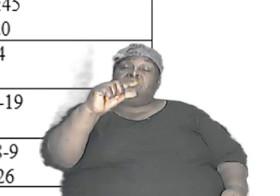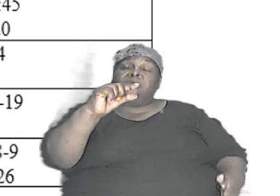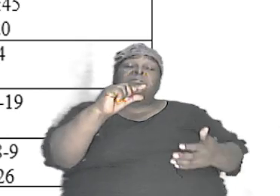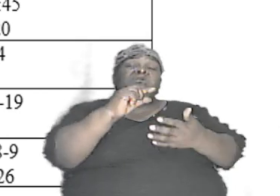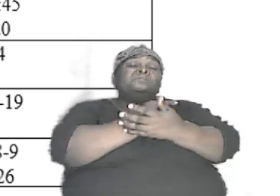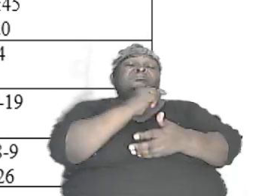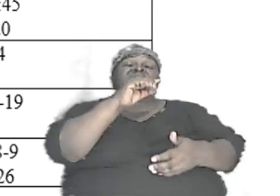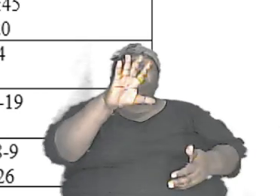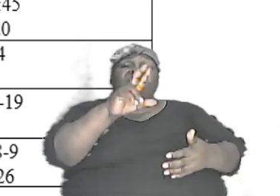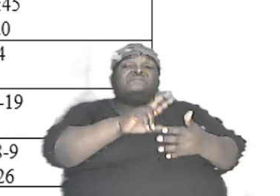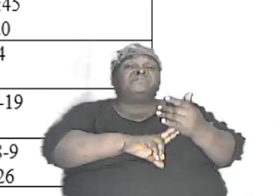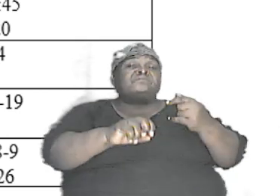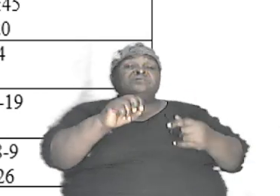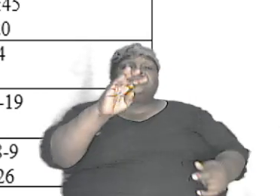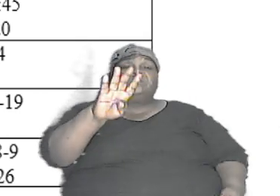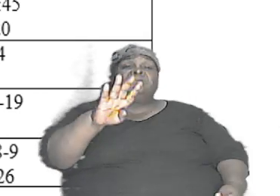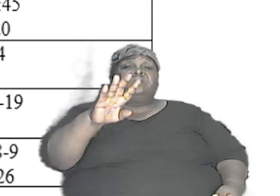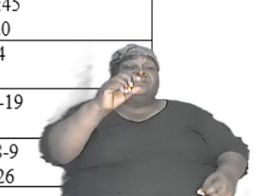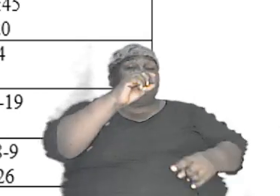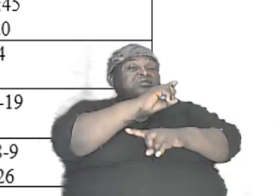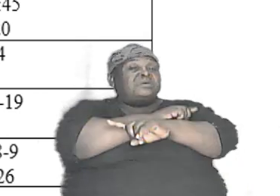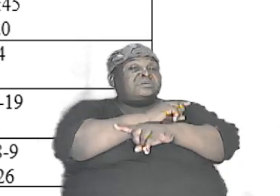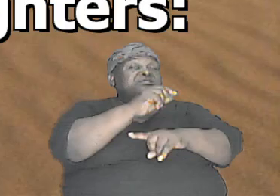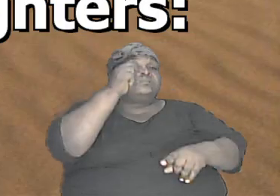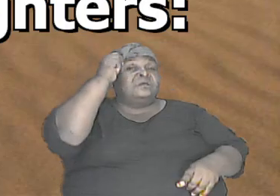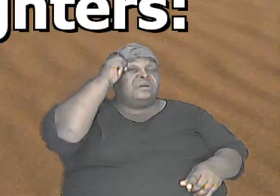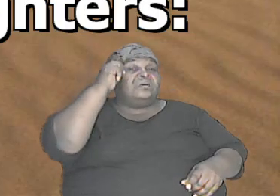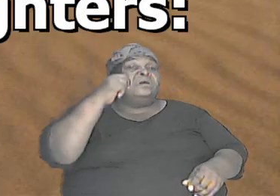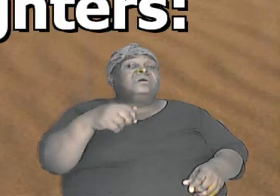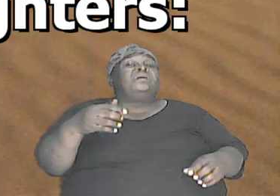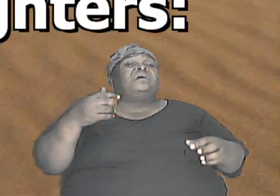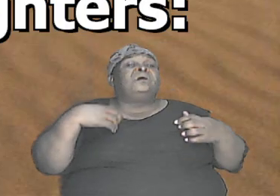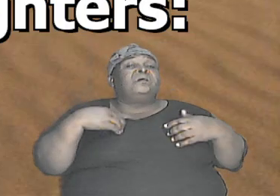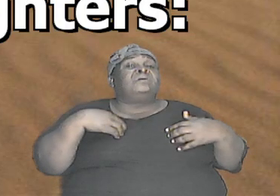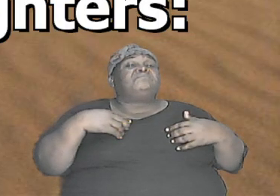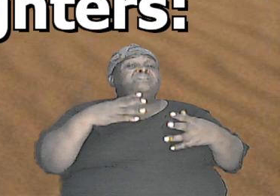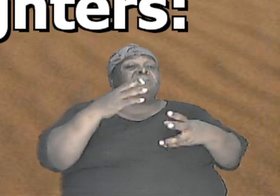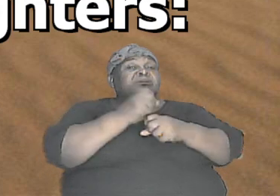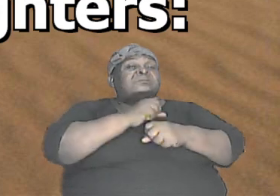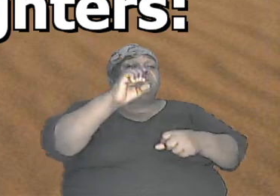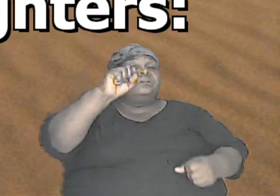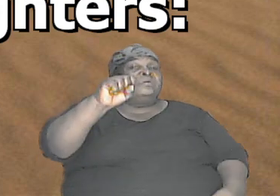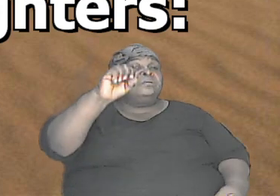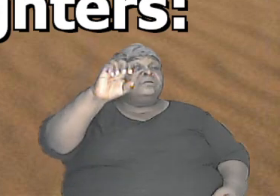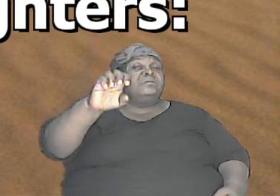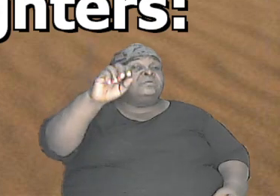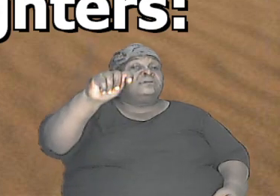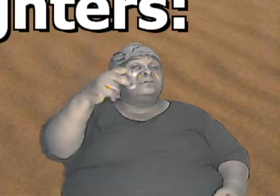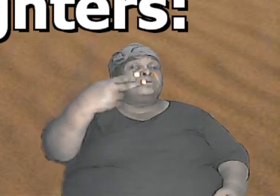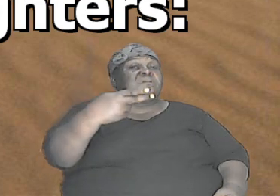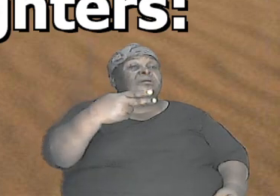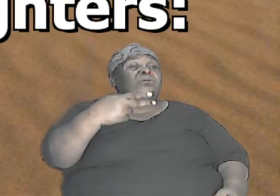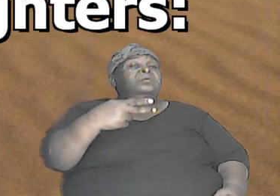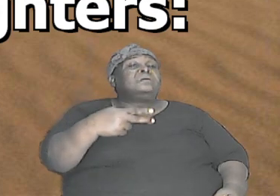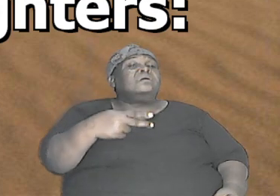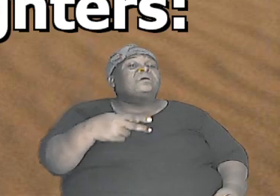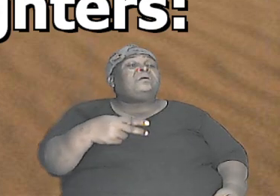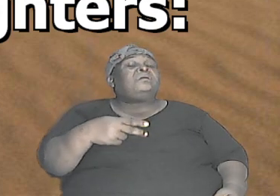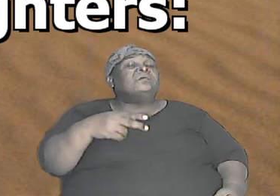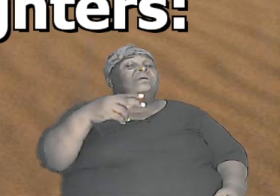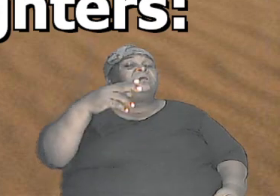4 and the days of Adam after he had begot Seth were 800 years and he begot